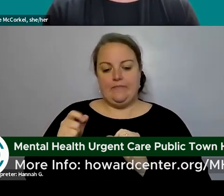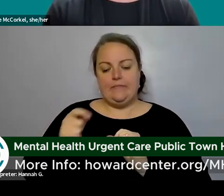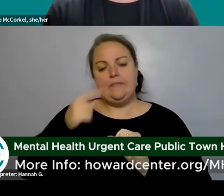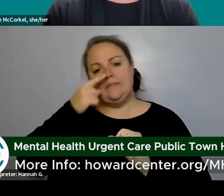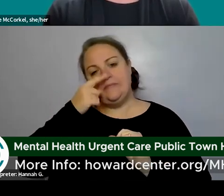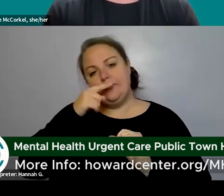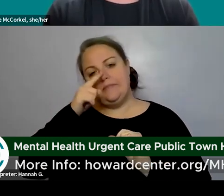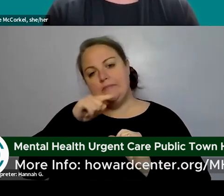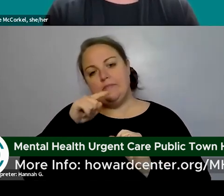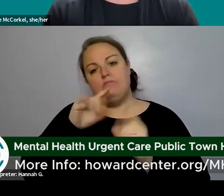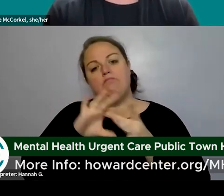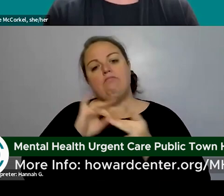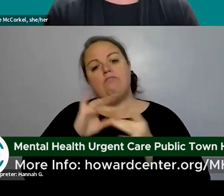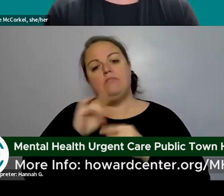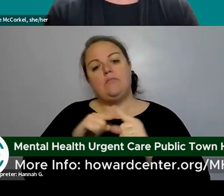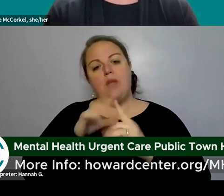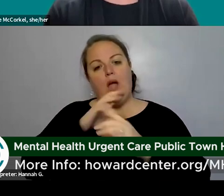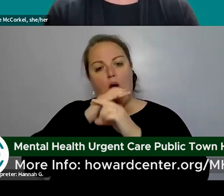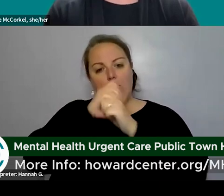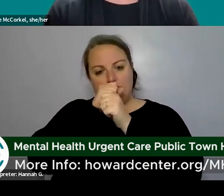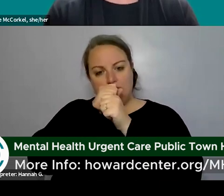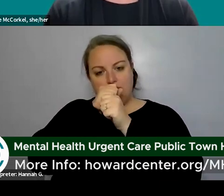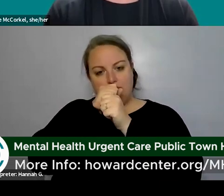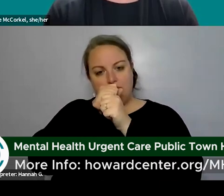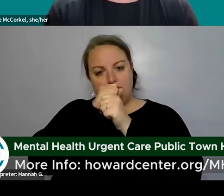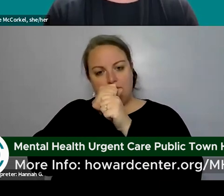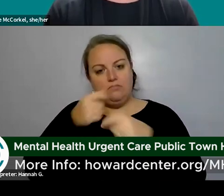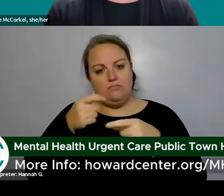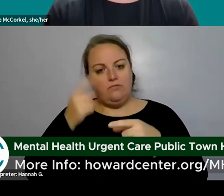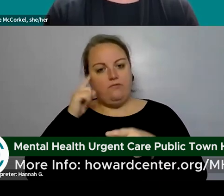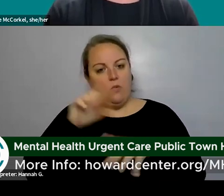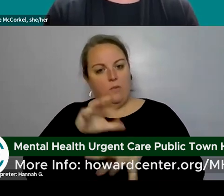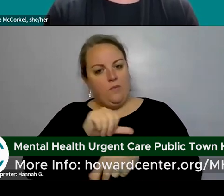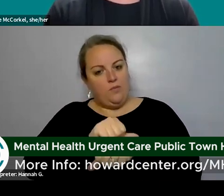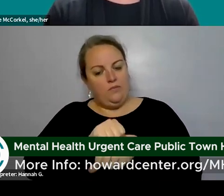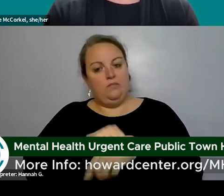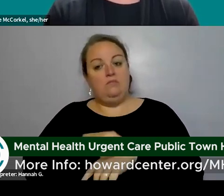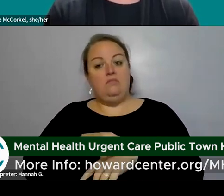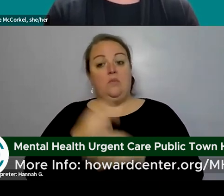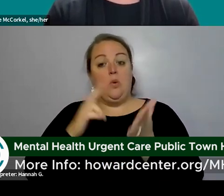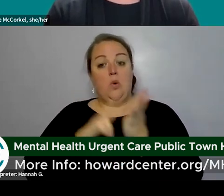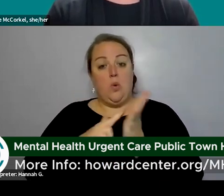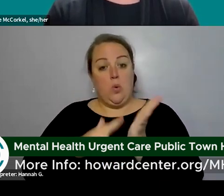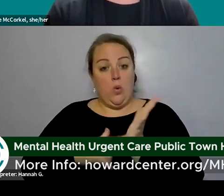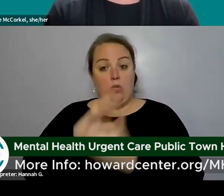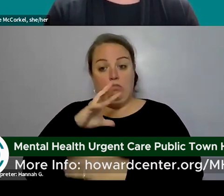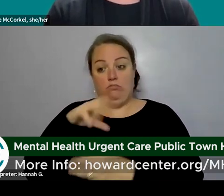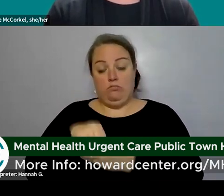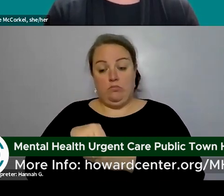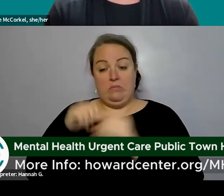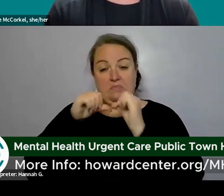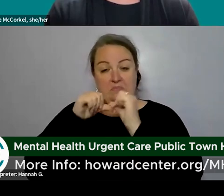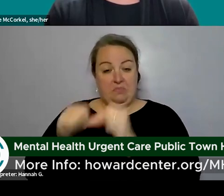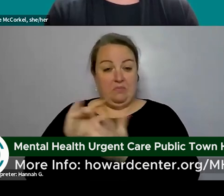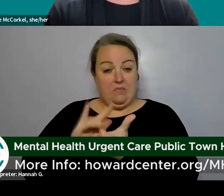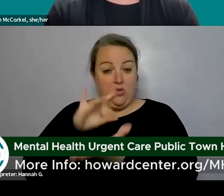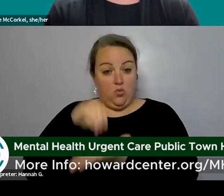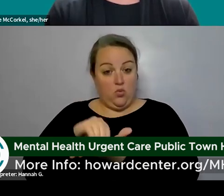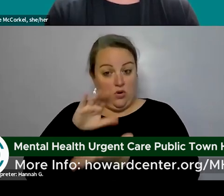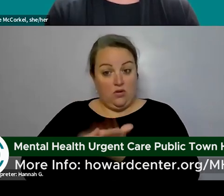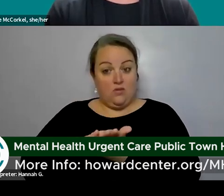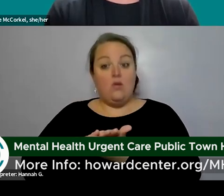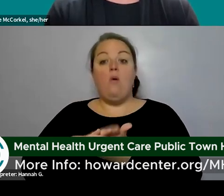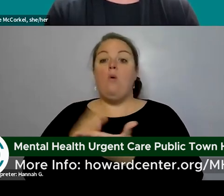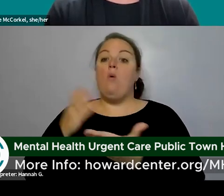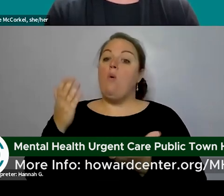speak about confidentiality of the visits um and whether or not the notes will be part of permanent medical records and actually